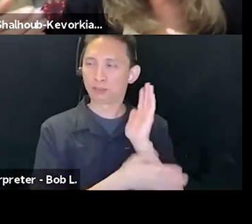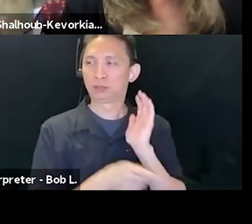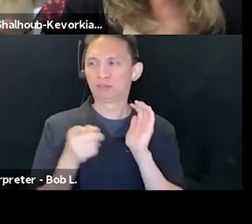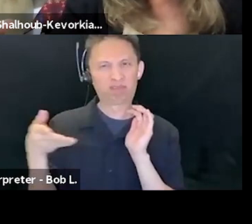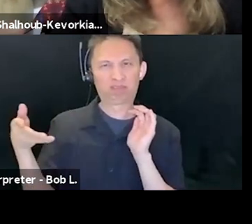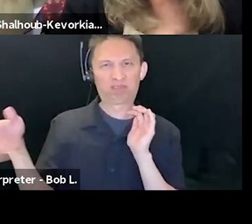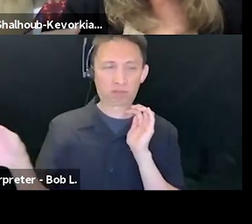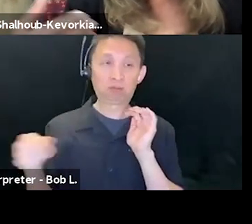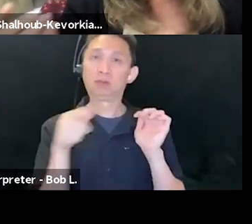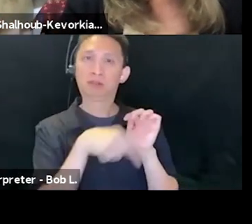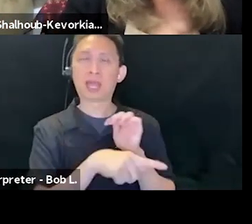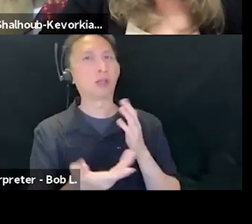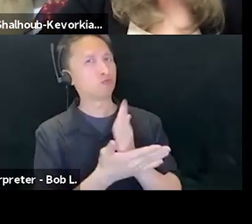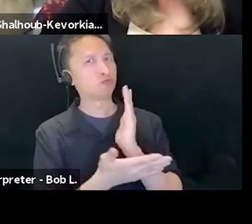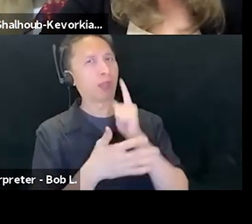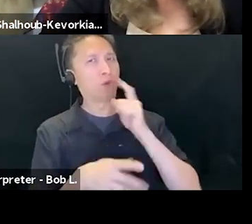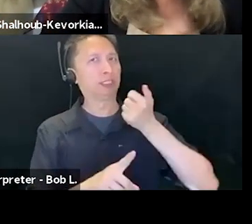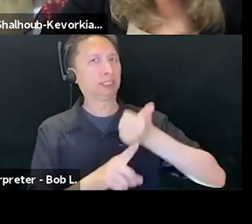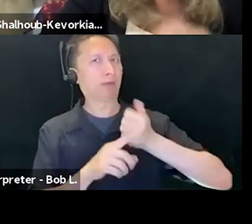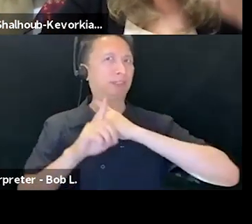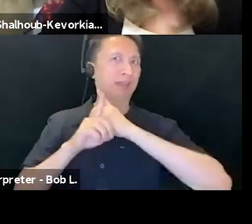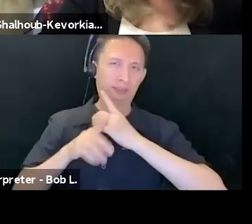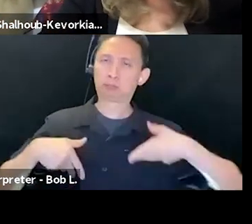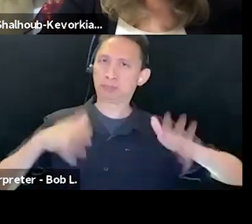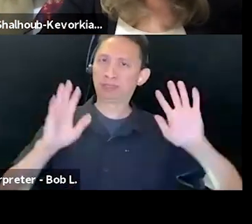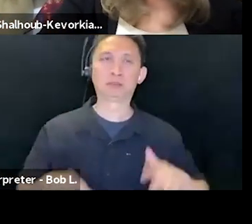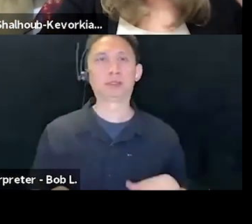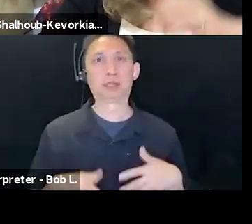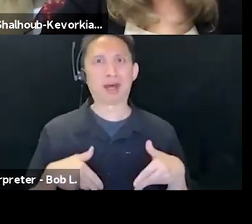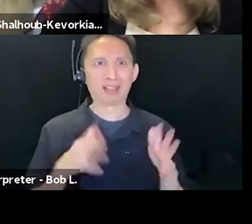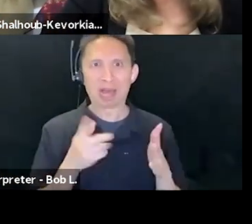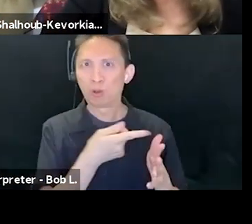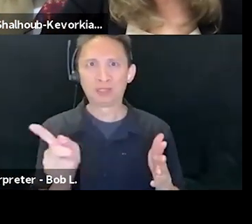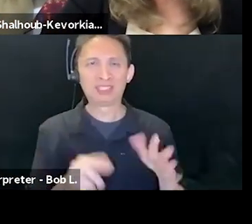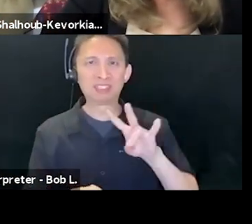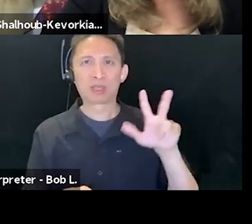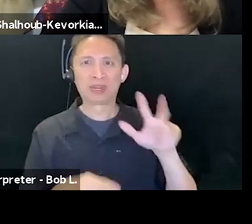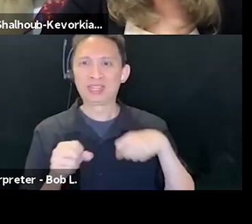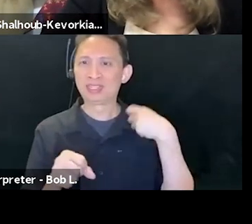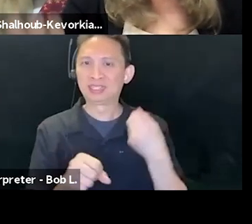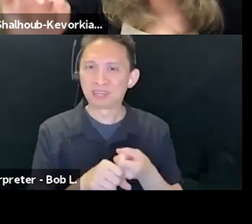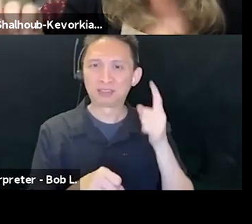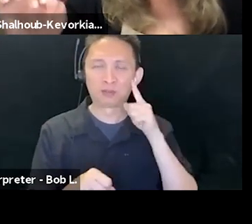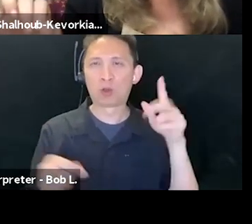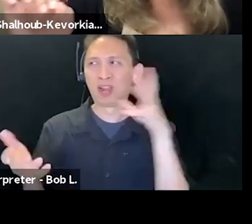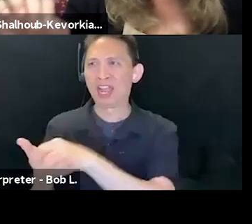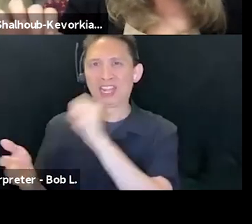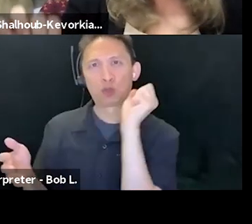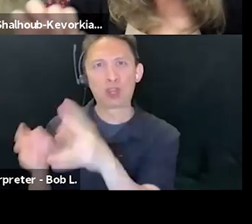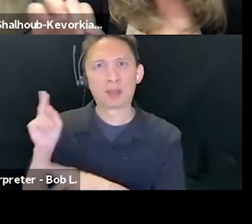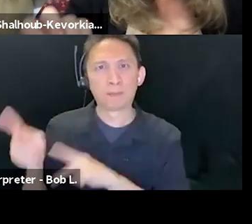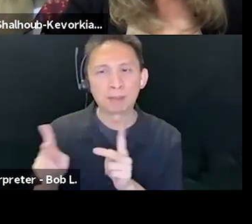for self-defense while engaging 73 years of uprooting judaization and destruction. Said